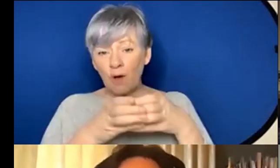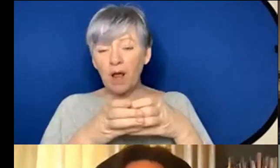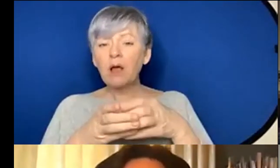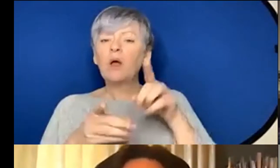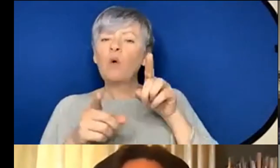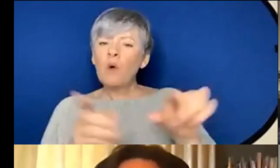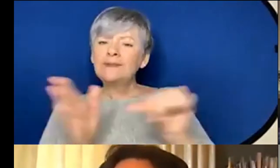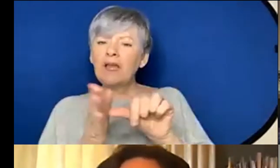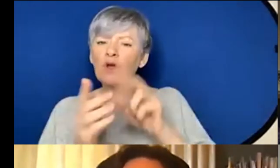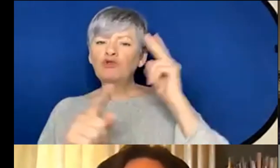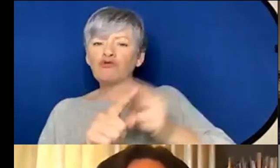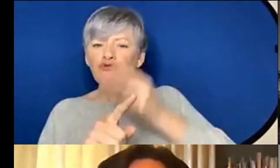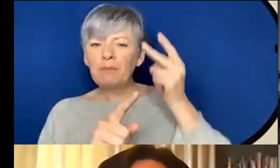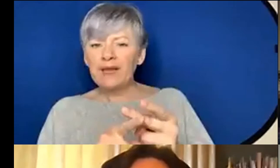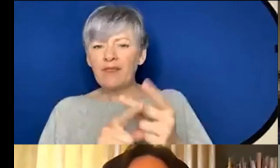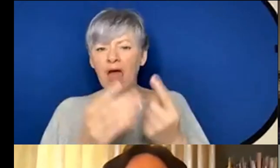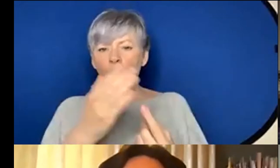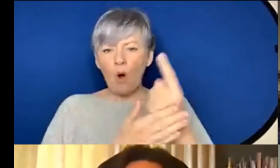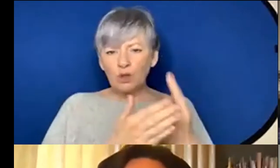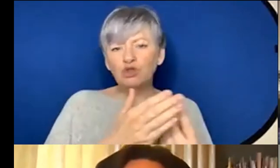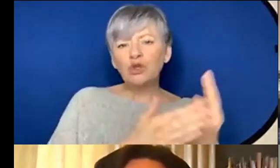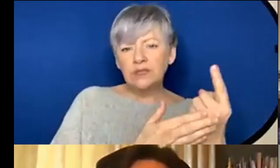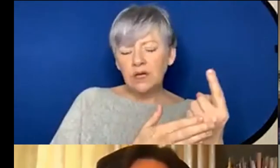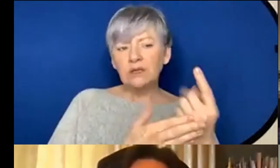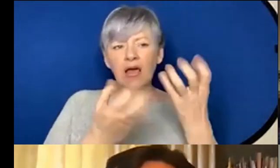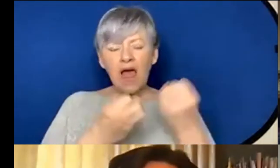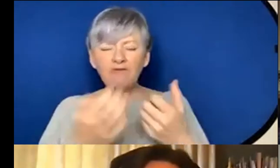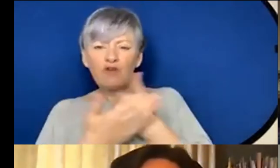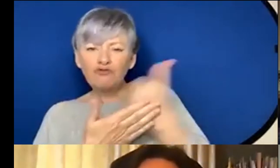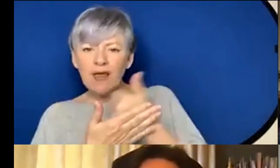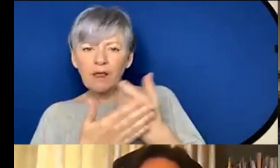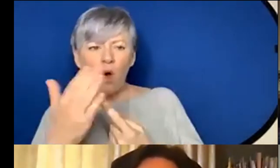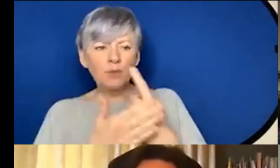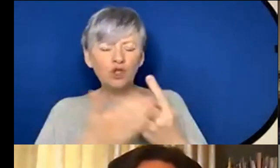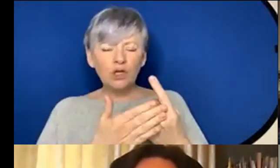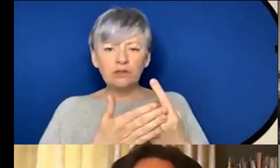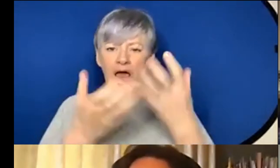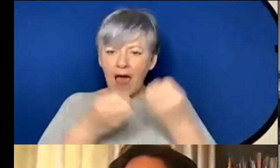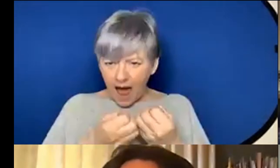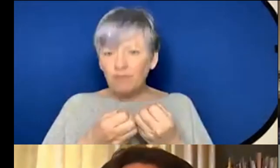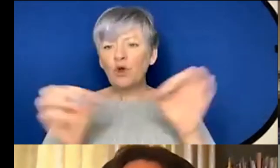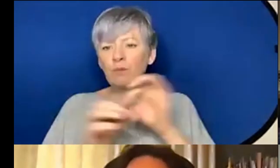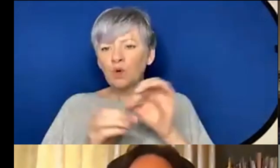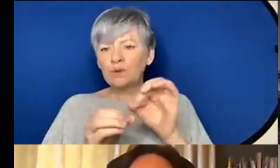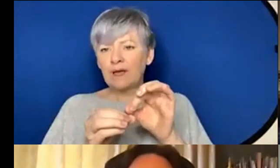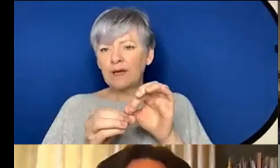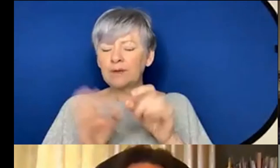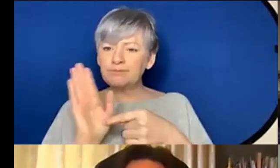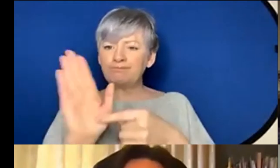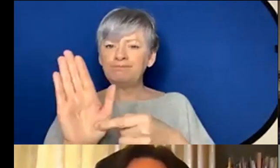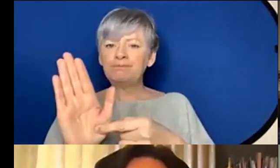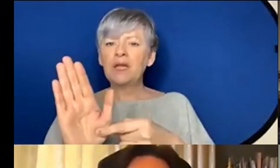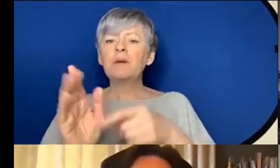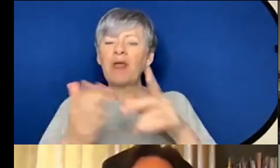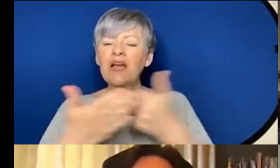that opportunity or to kind of have regular chances to have your works played and it is that kind of regular repeated